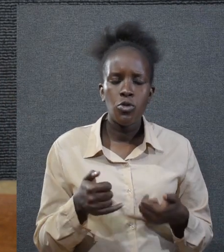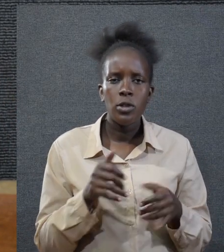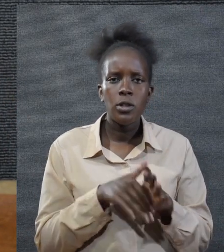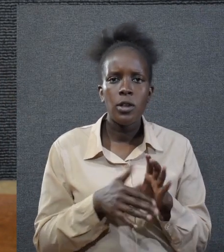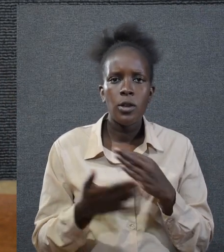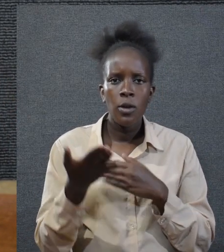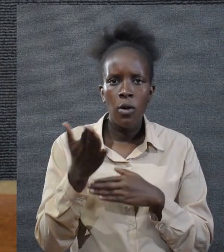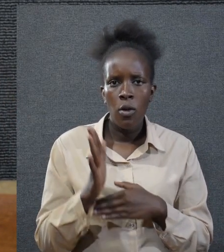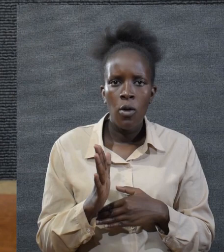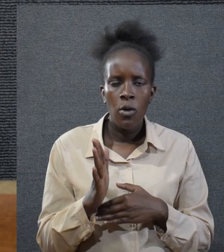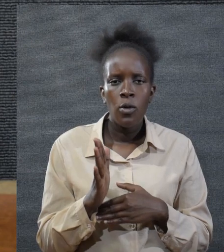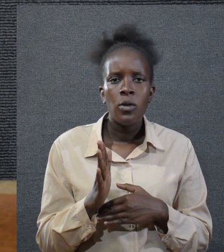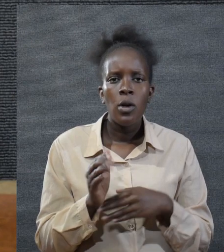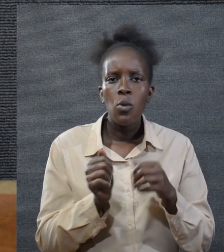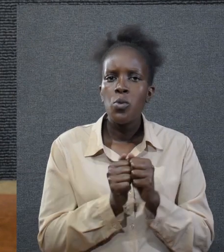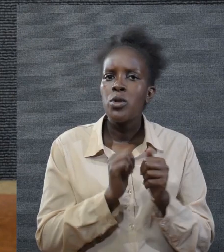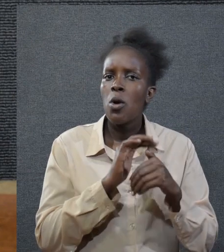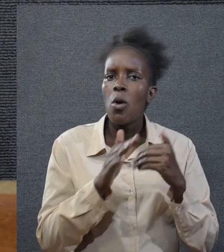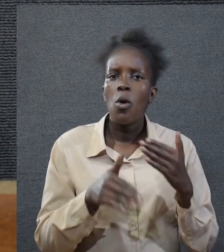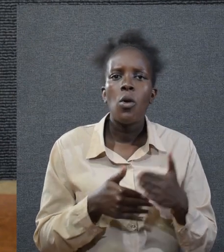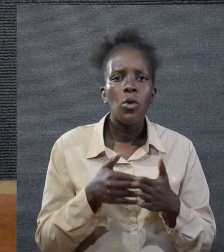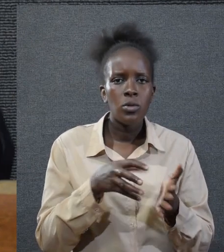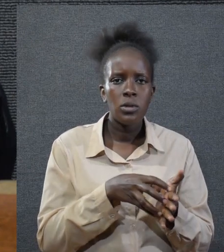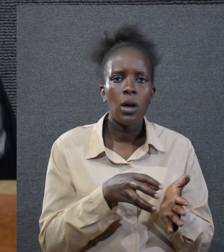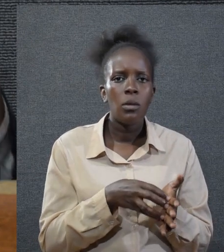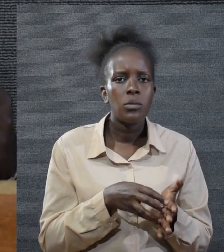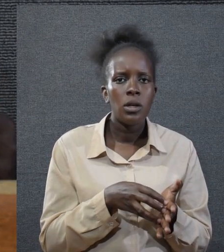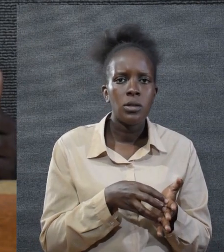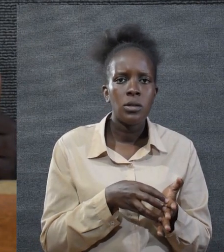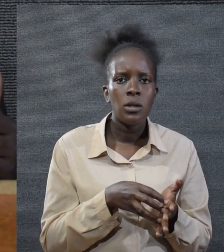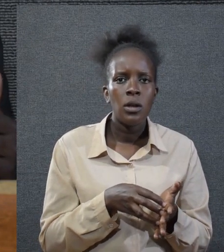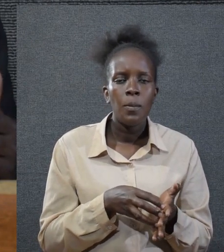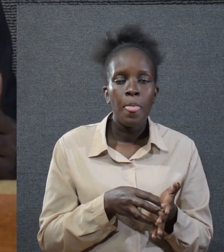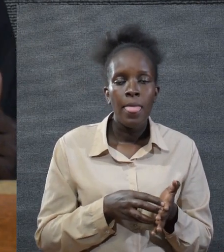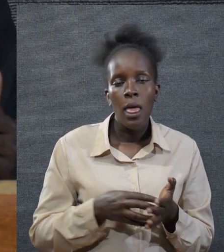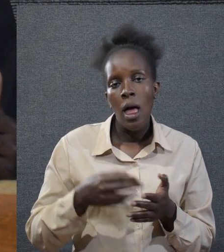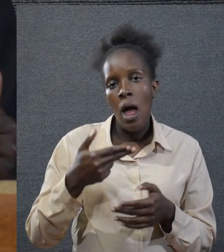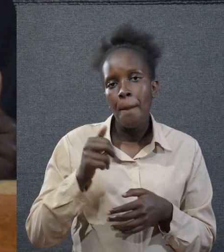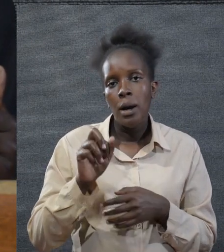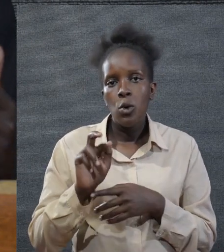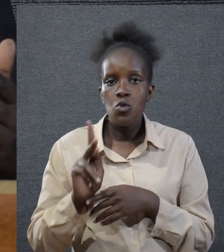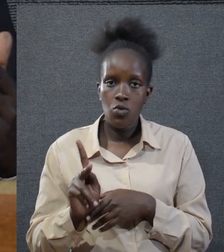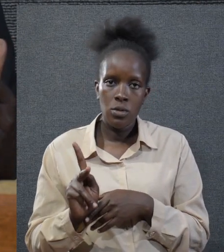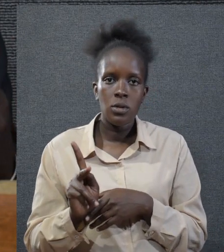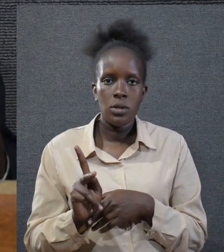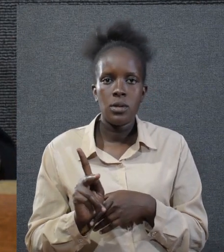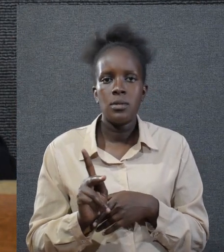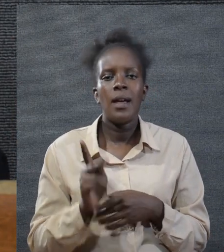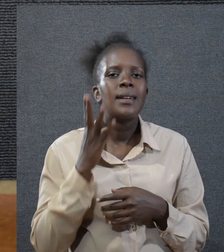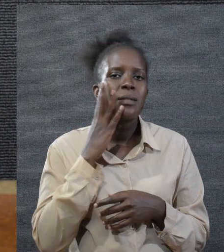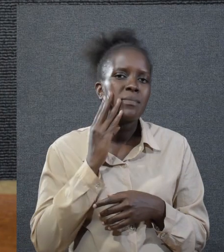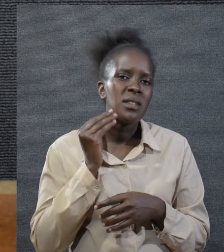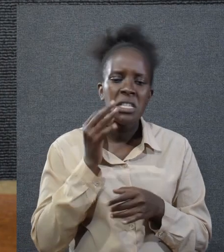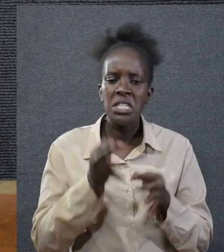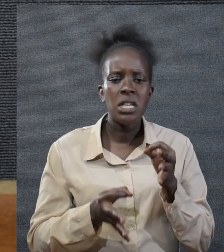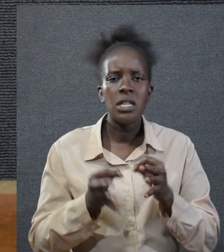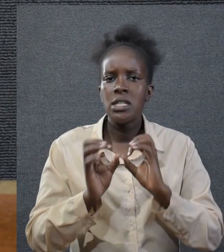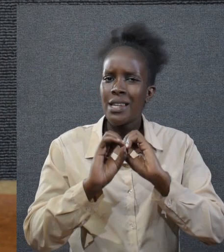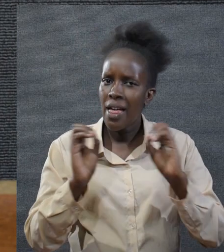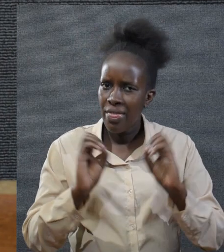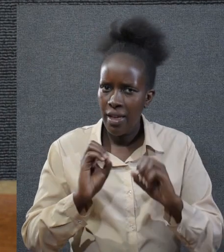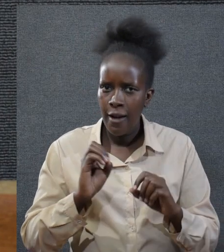to rejoice in God despite the circumstances. Habakkuk experienced